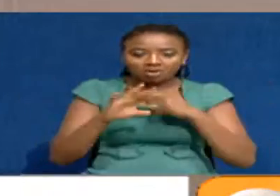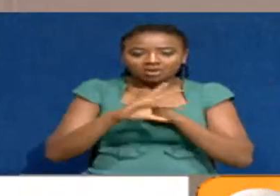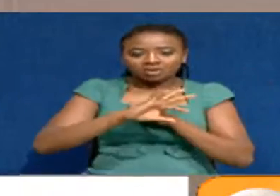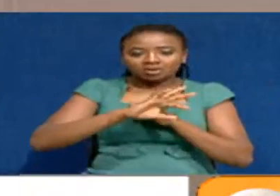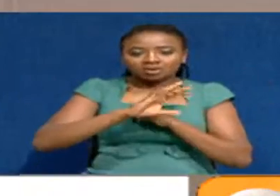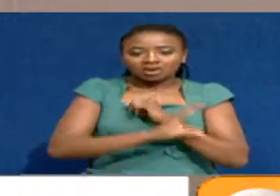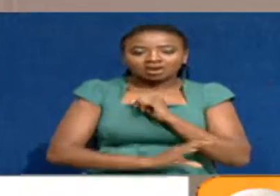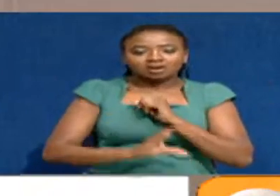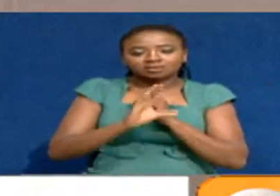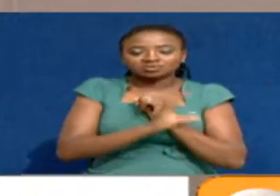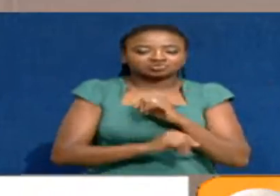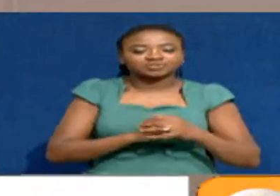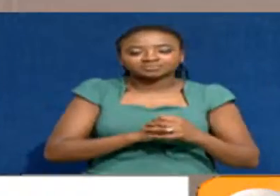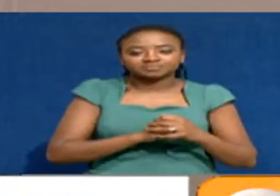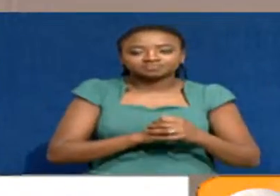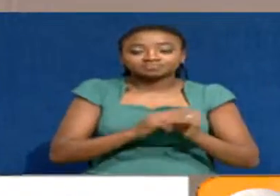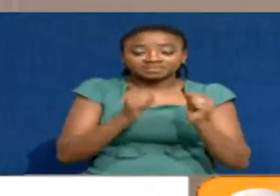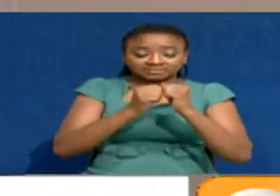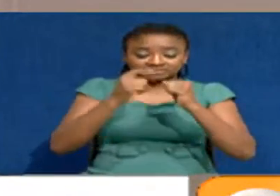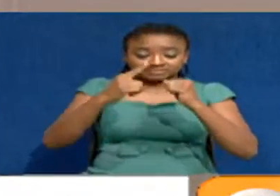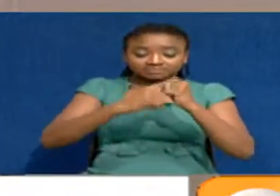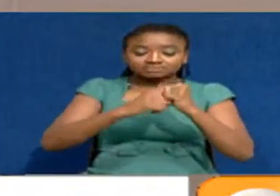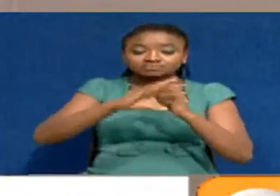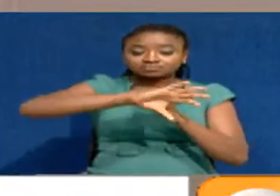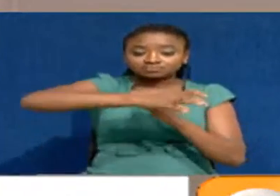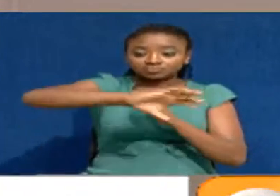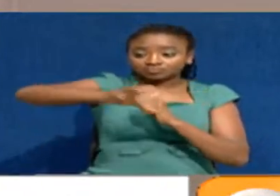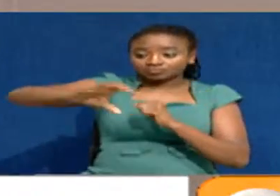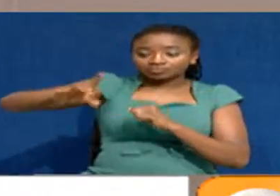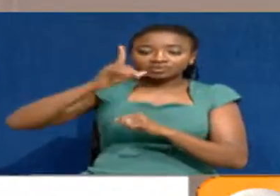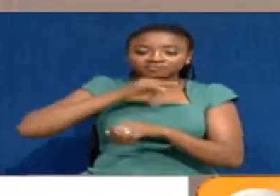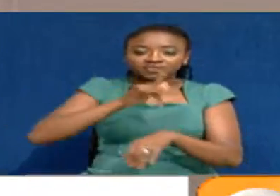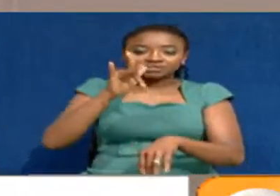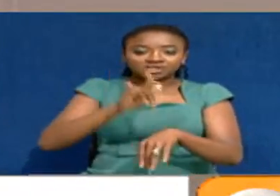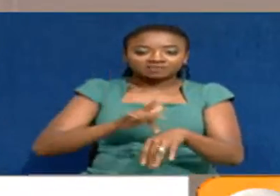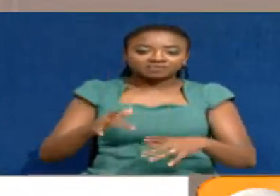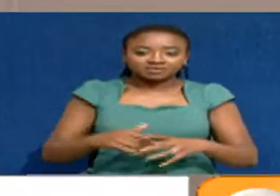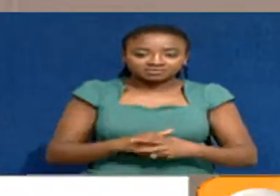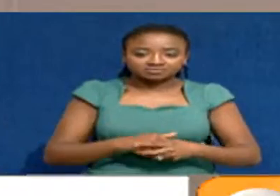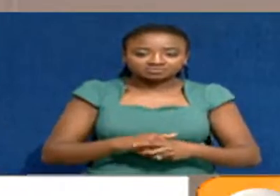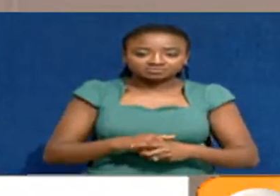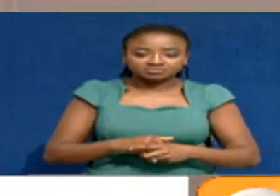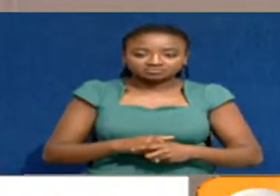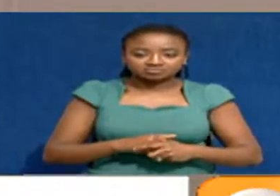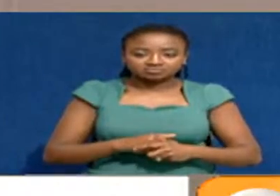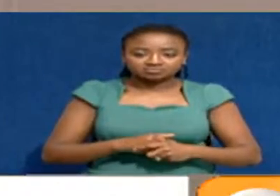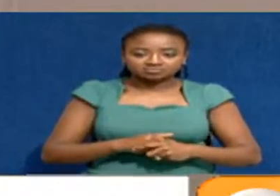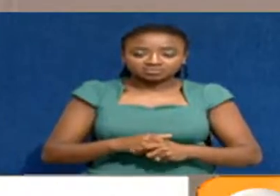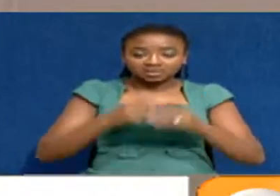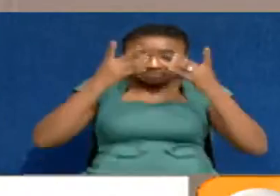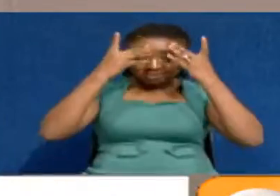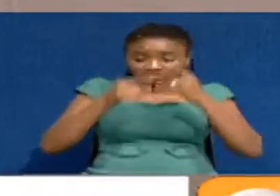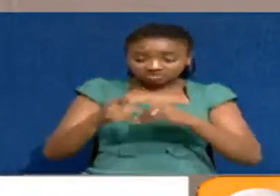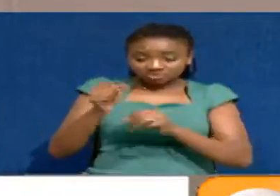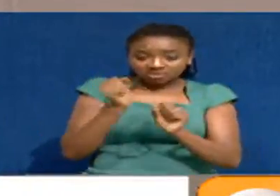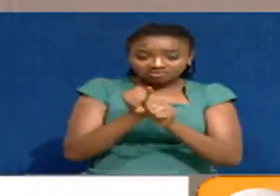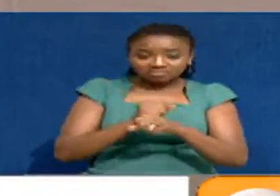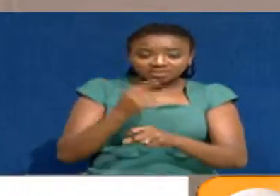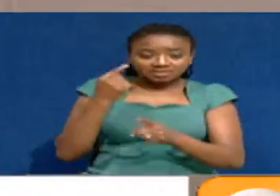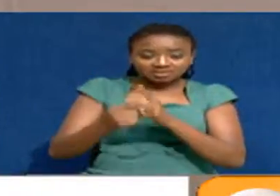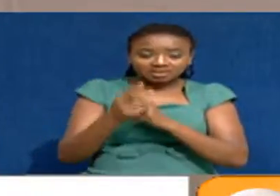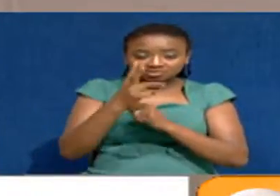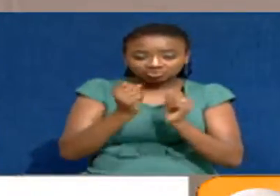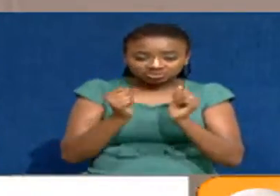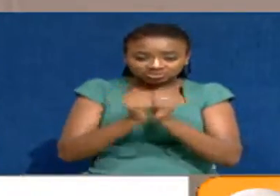16 counties are affected. The decision that was made 2010 was a political